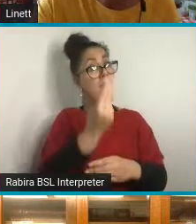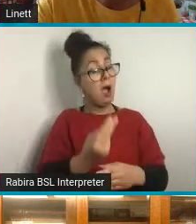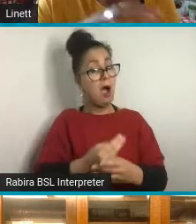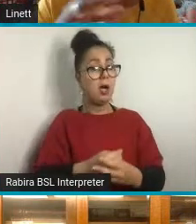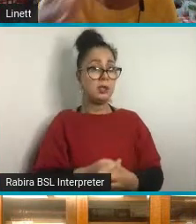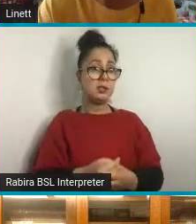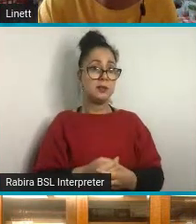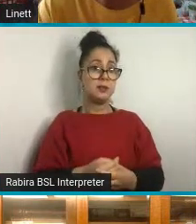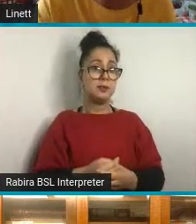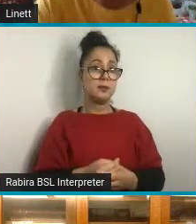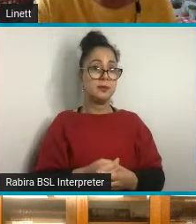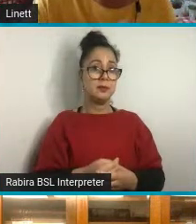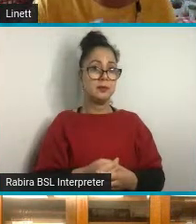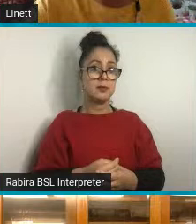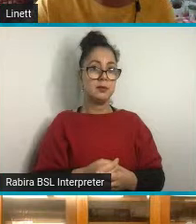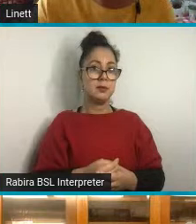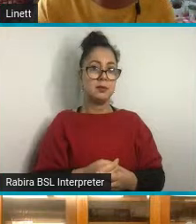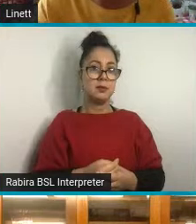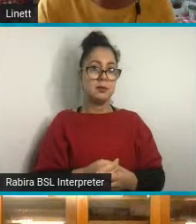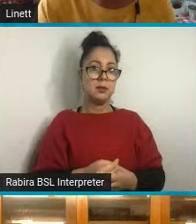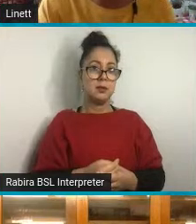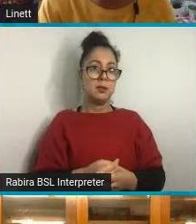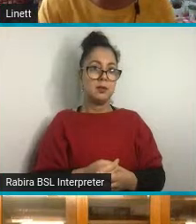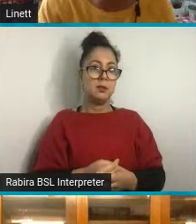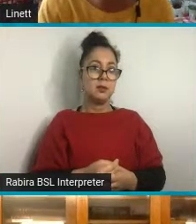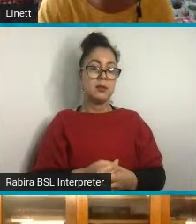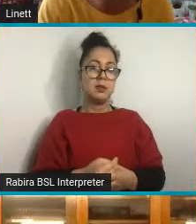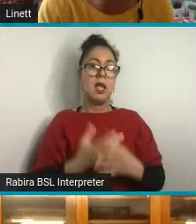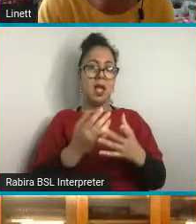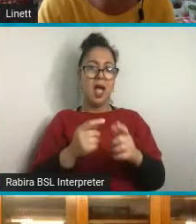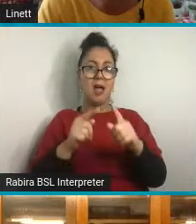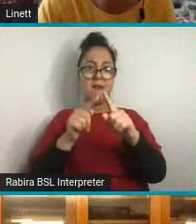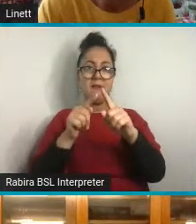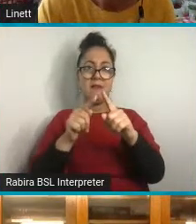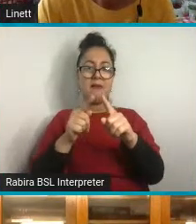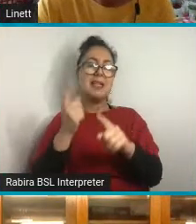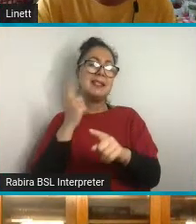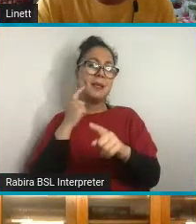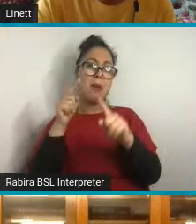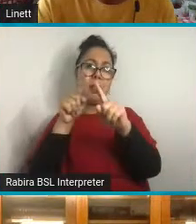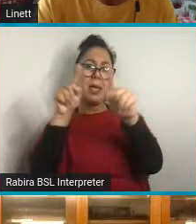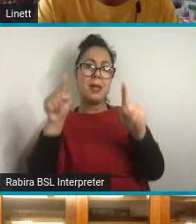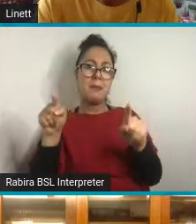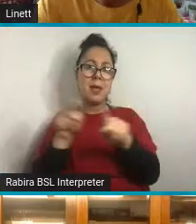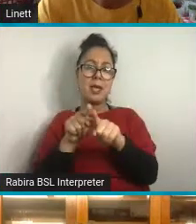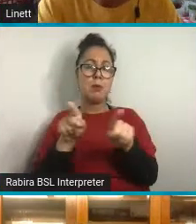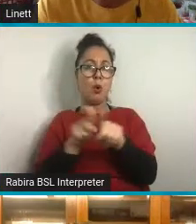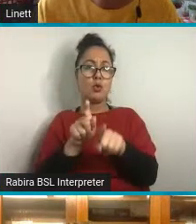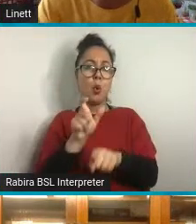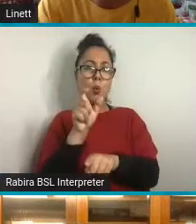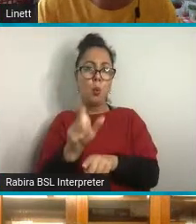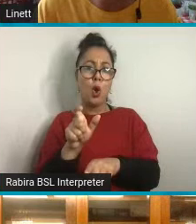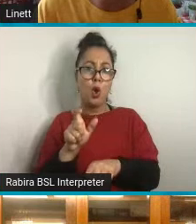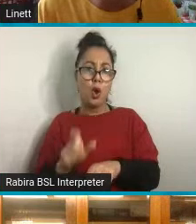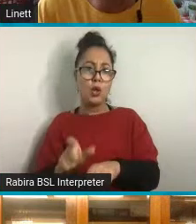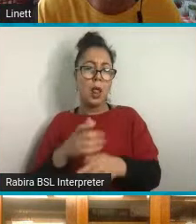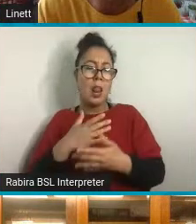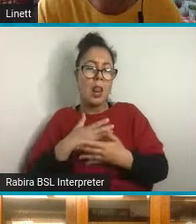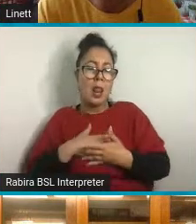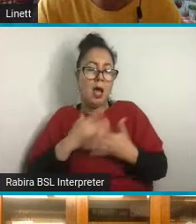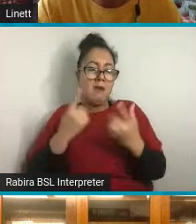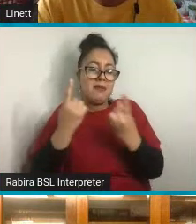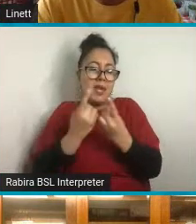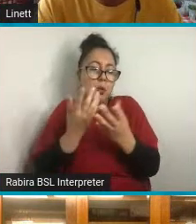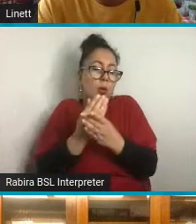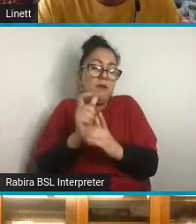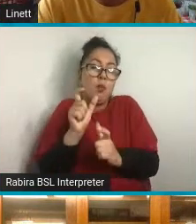they've just got this image, but they've got type, the words again, really important. And I love things with words, as you all